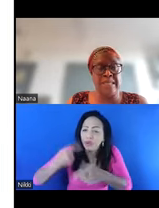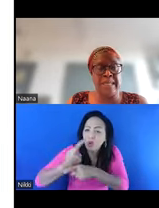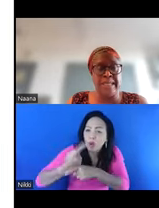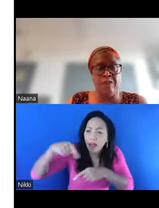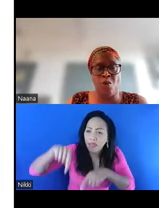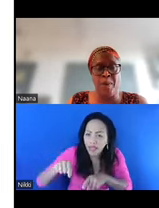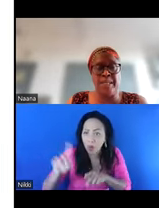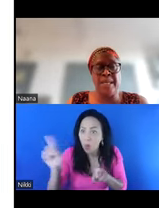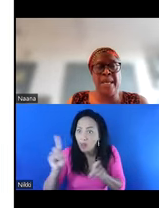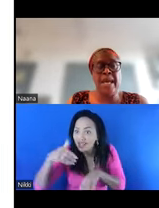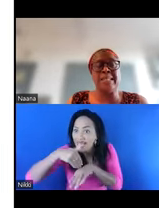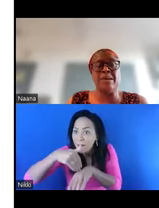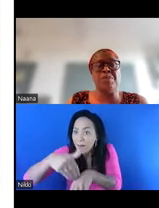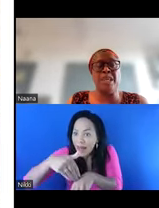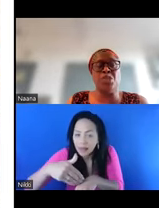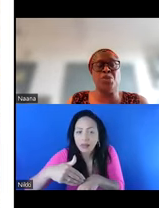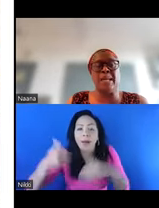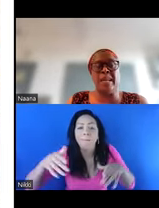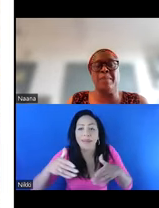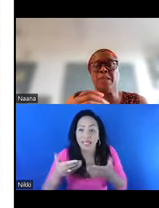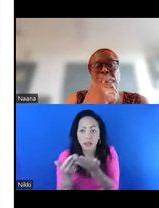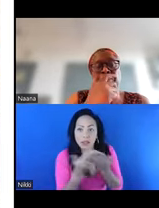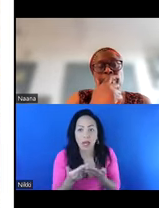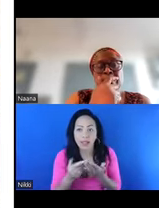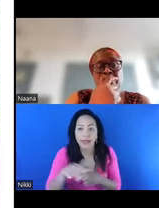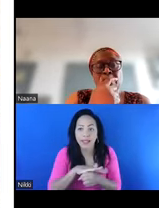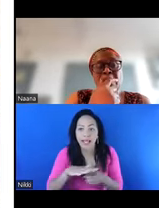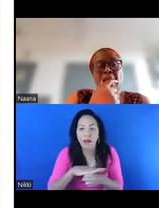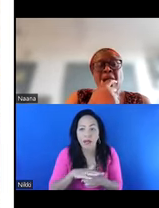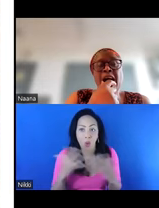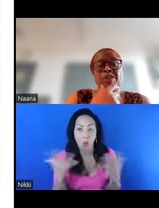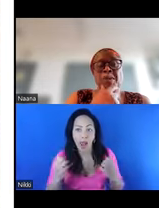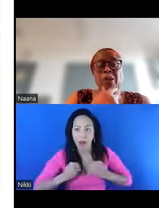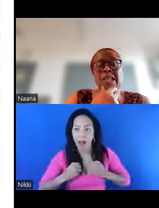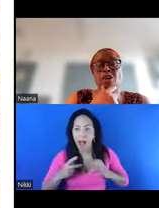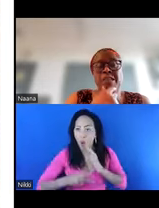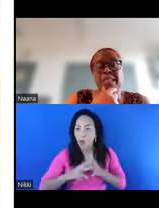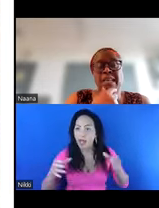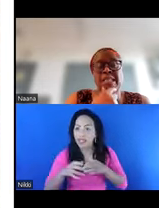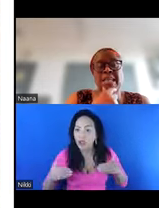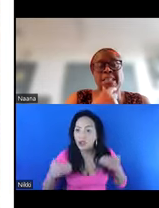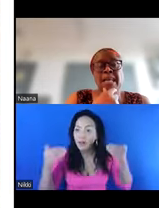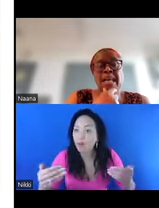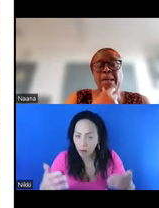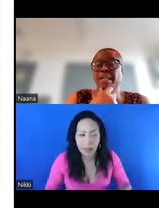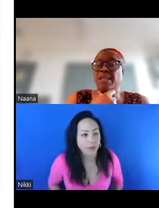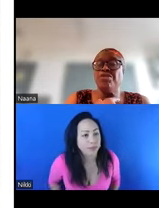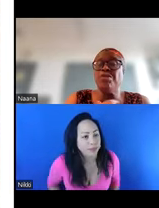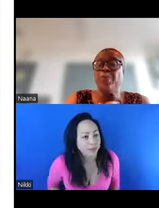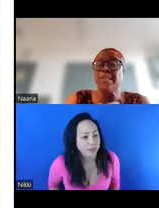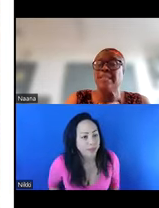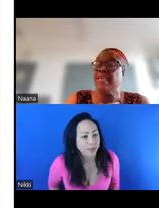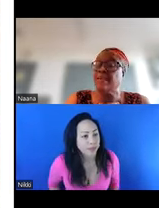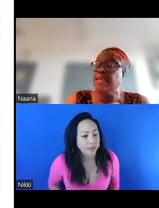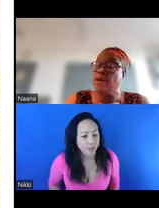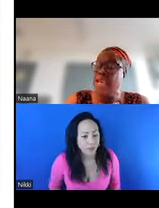did a study in Forward and some of the issues that came out. And from a police officer, he says, mandatory